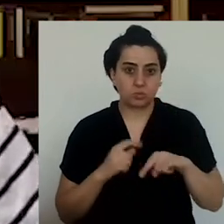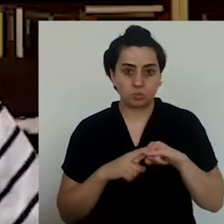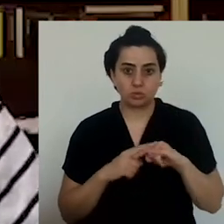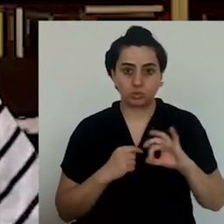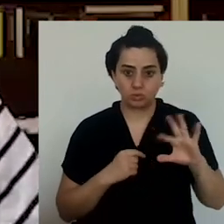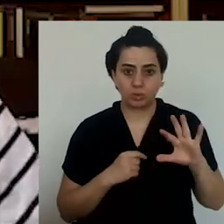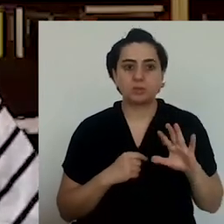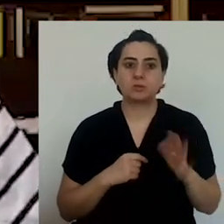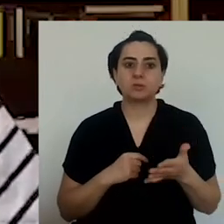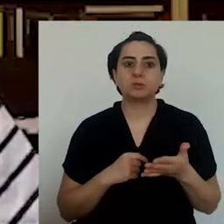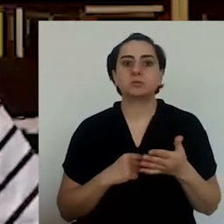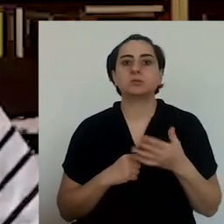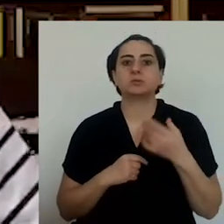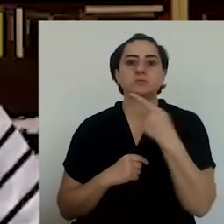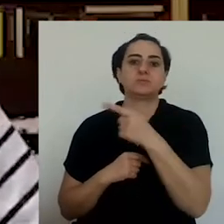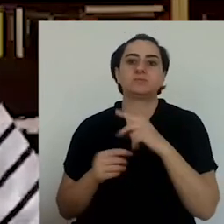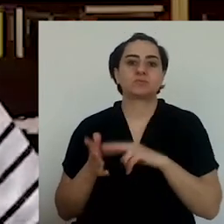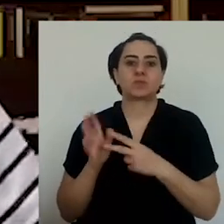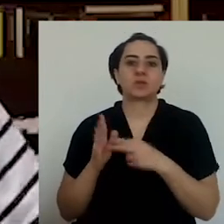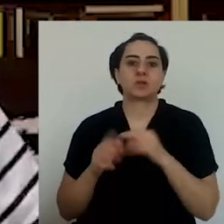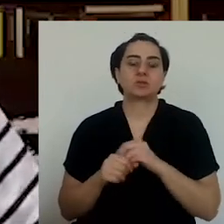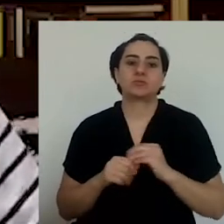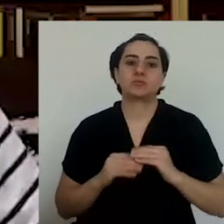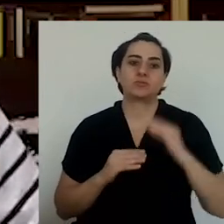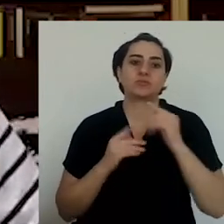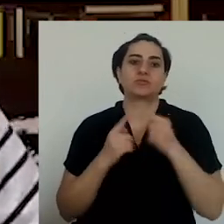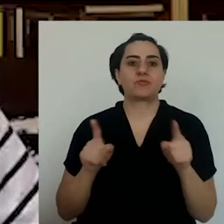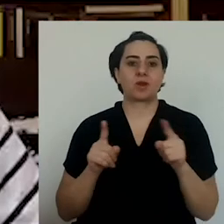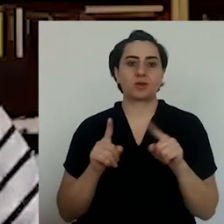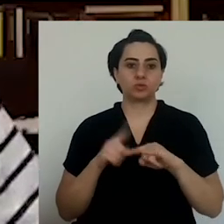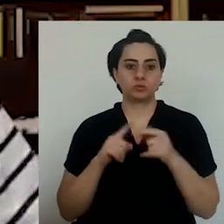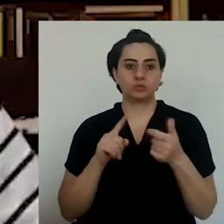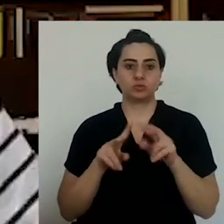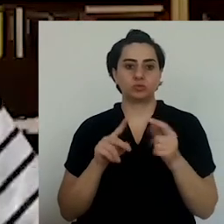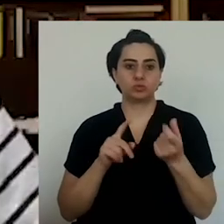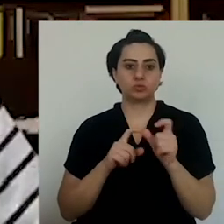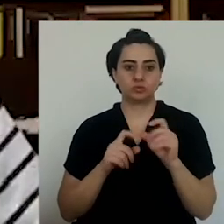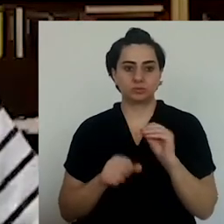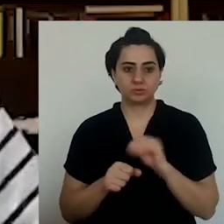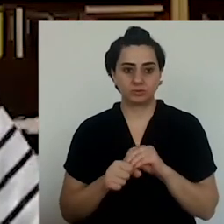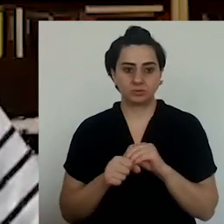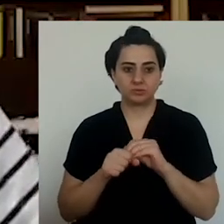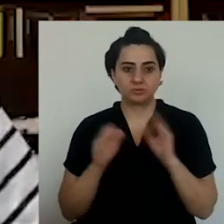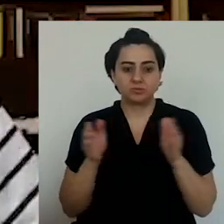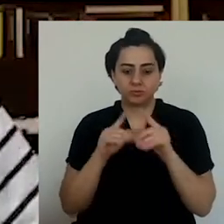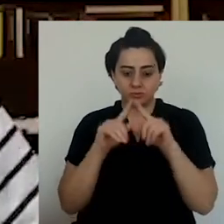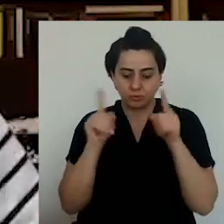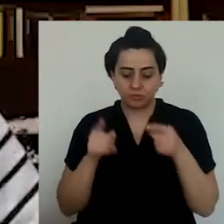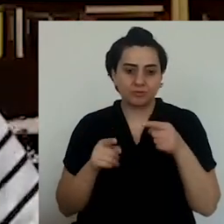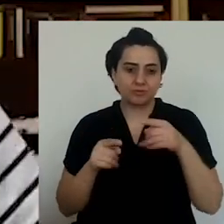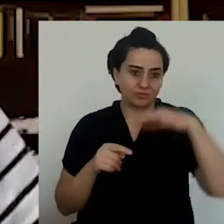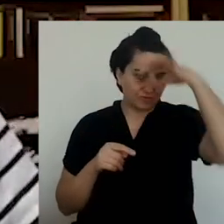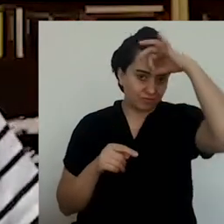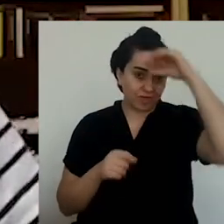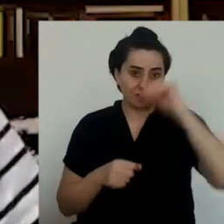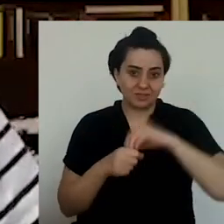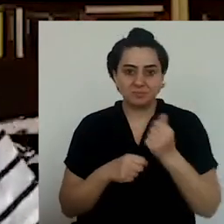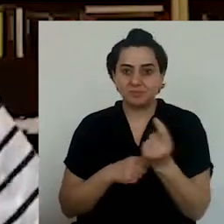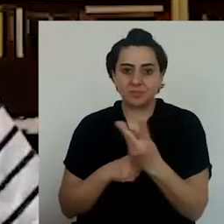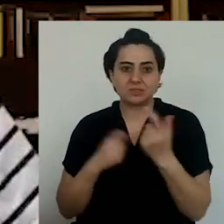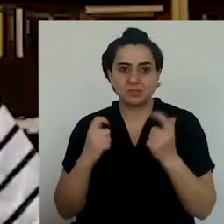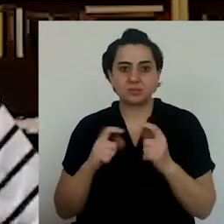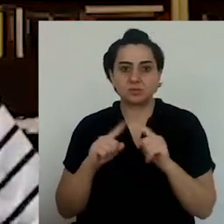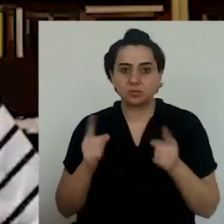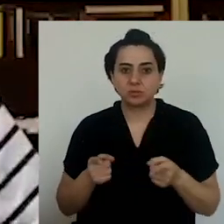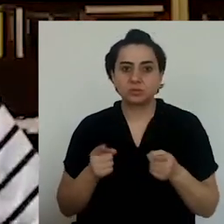I am also cooking hummus in my own restaurant as well. And I really like the stuff that is there. But I've seen in